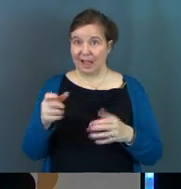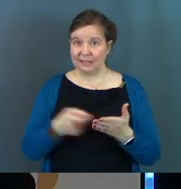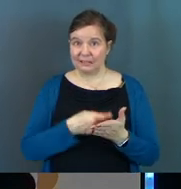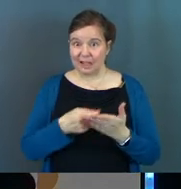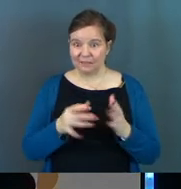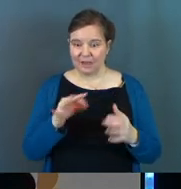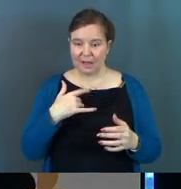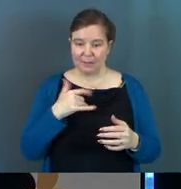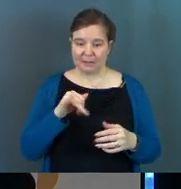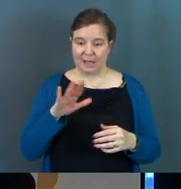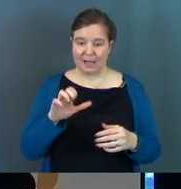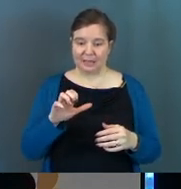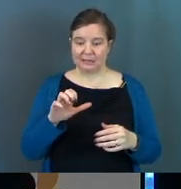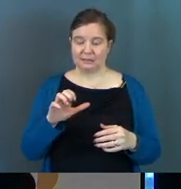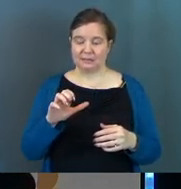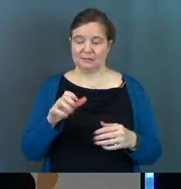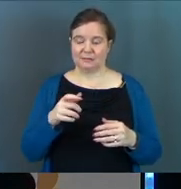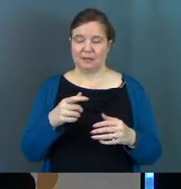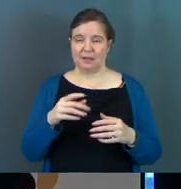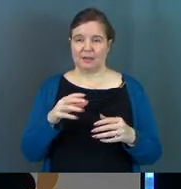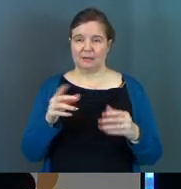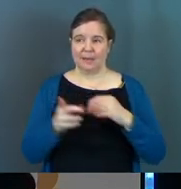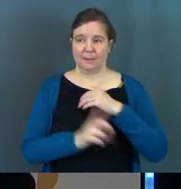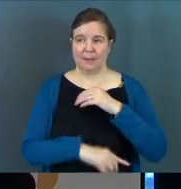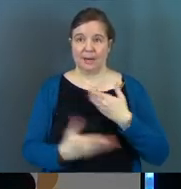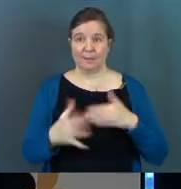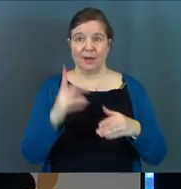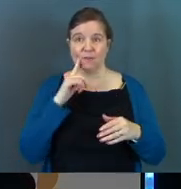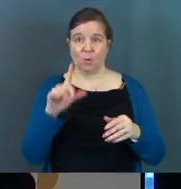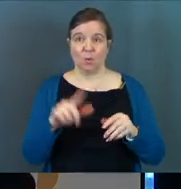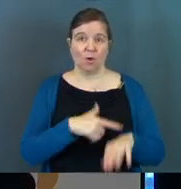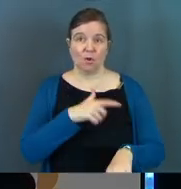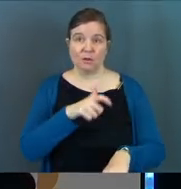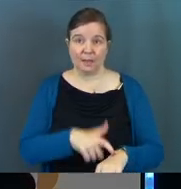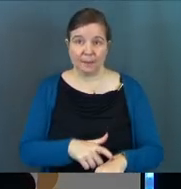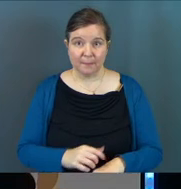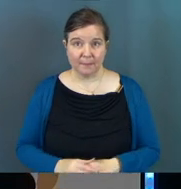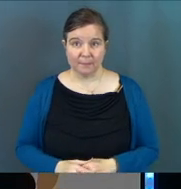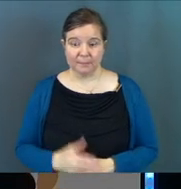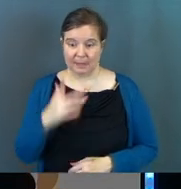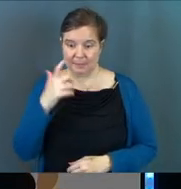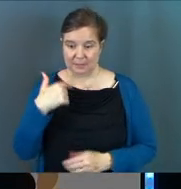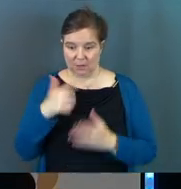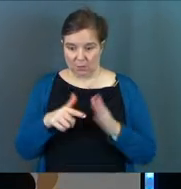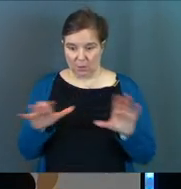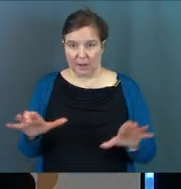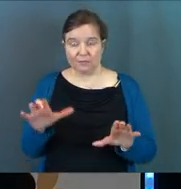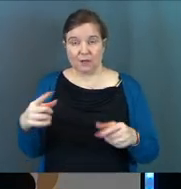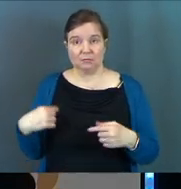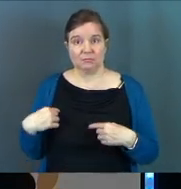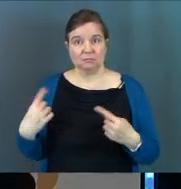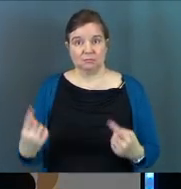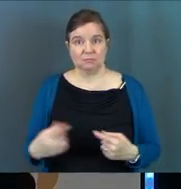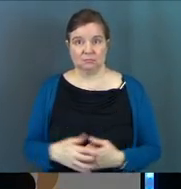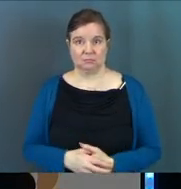I'm probably in the ice hockey box, or the penalty box, for a whole long time. Because of what I've done.